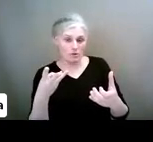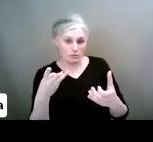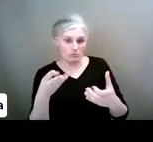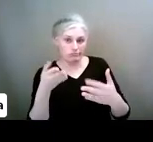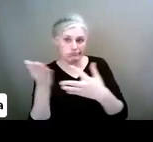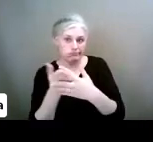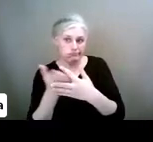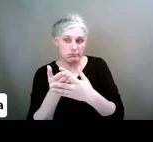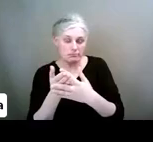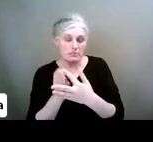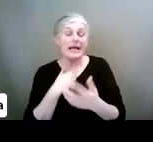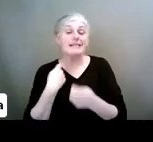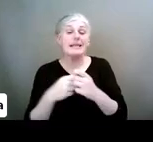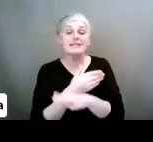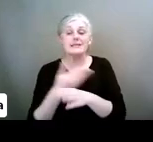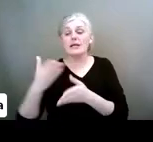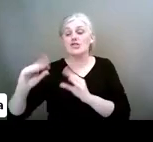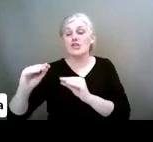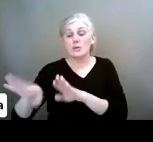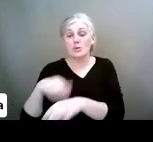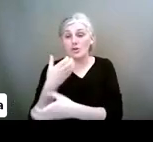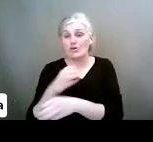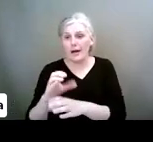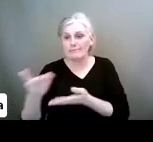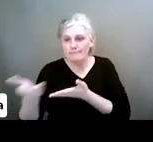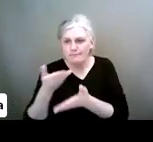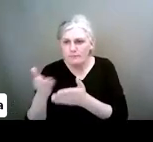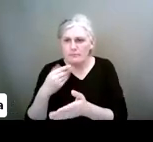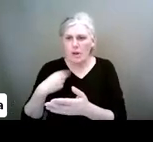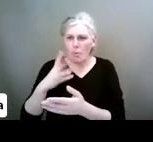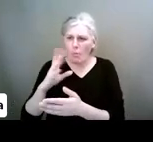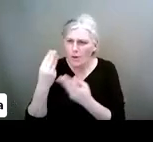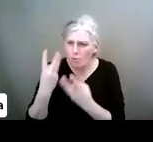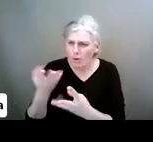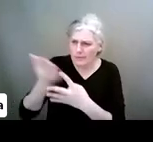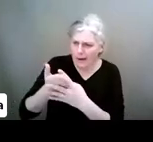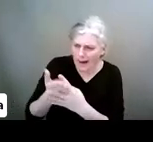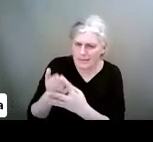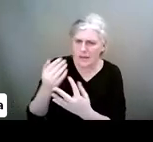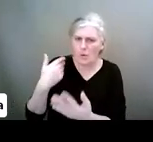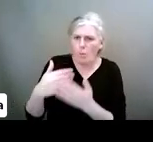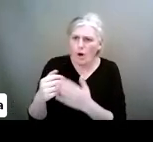it. What is it? What's the age rating? You know, what are the reviews saying?